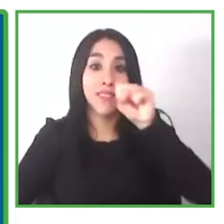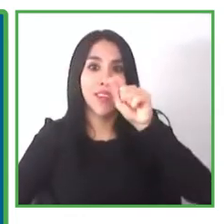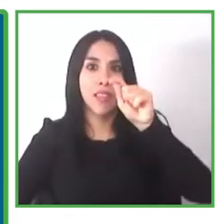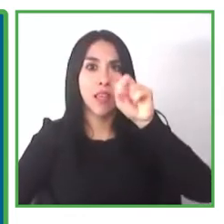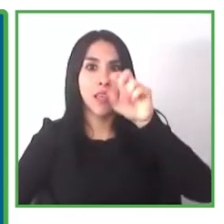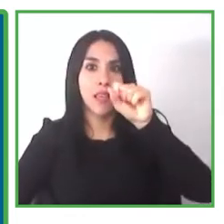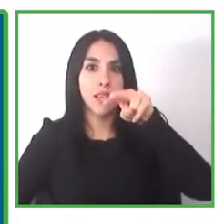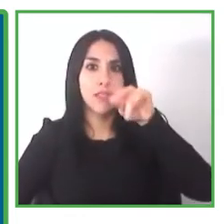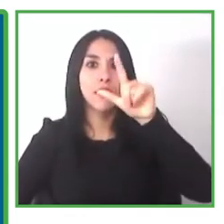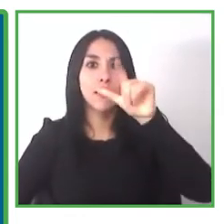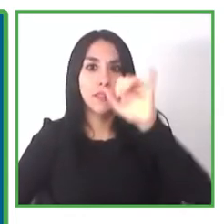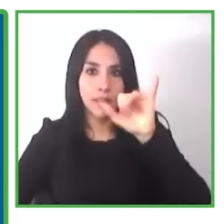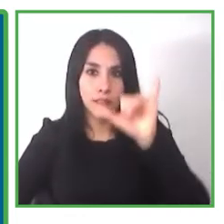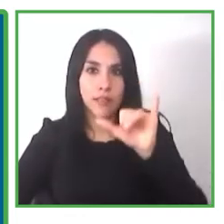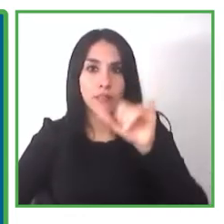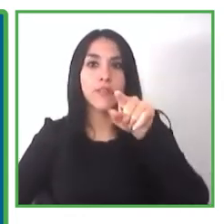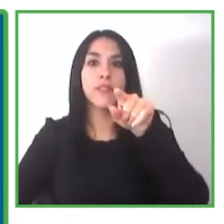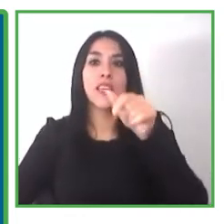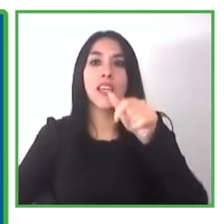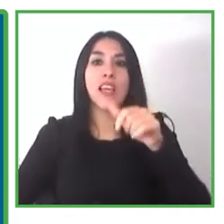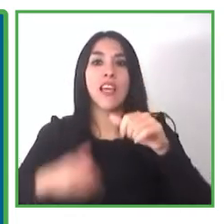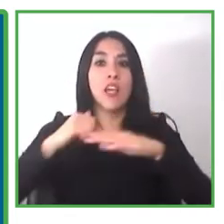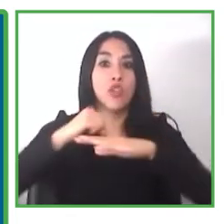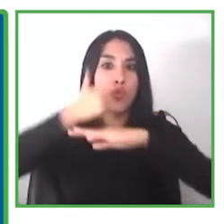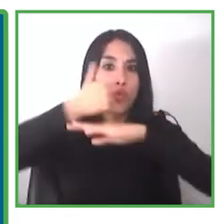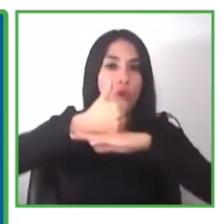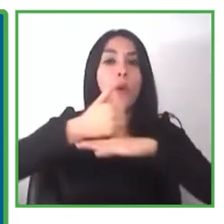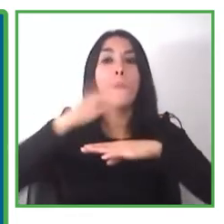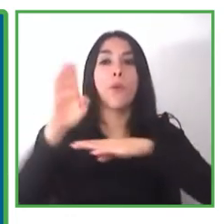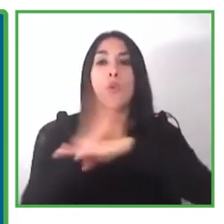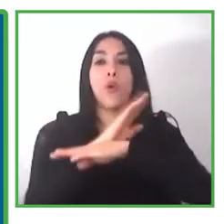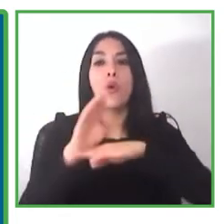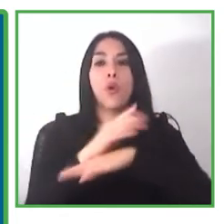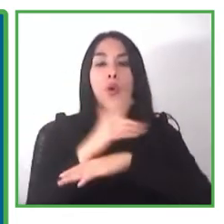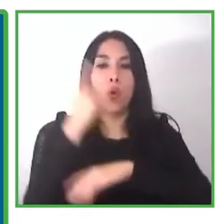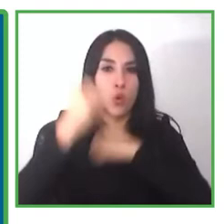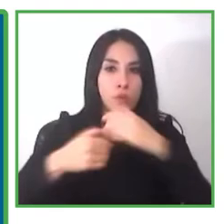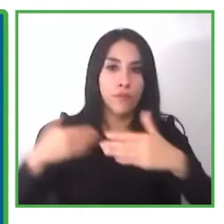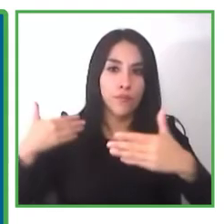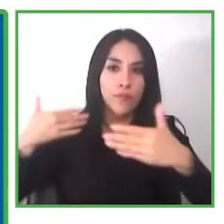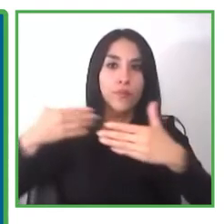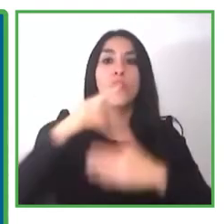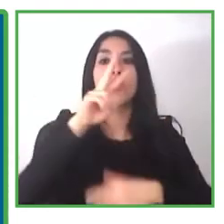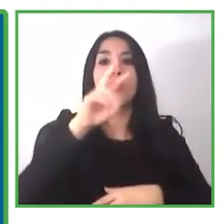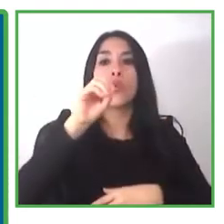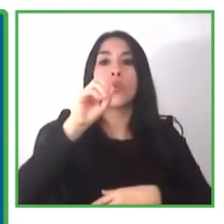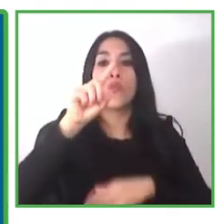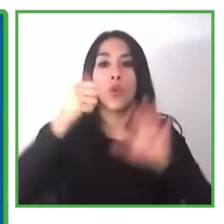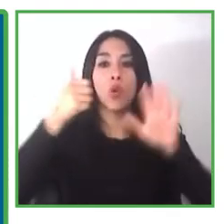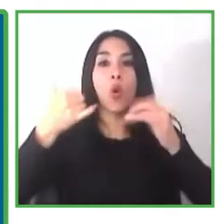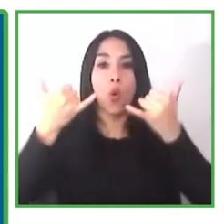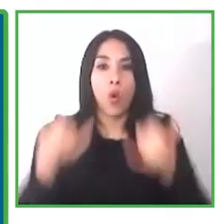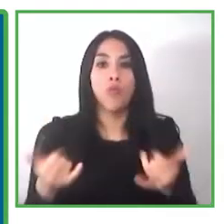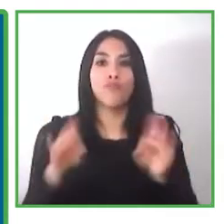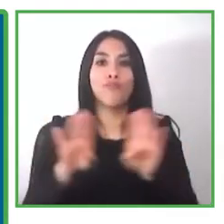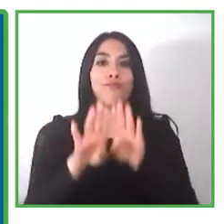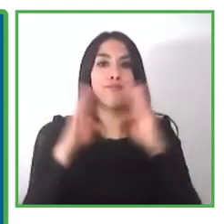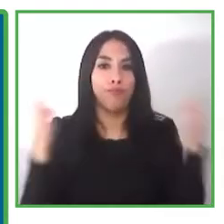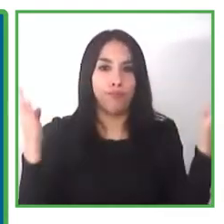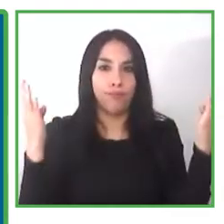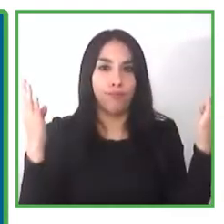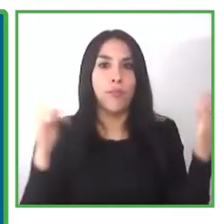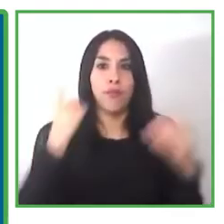company and in 2016 he opened the second residence in